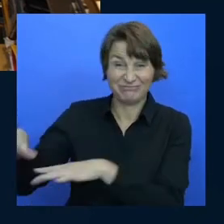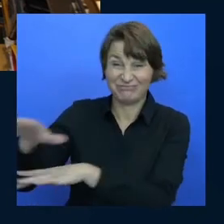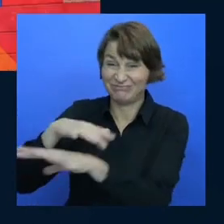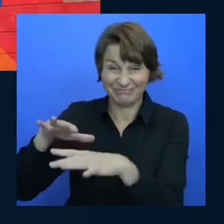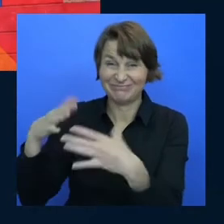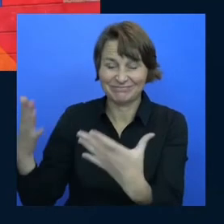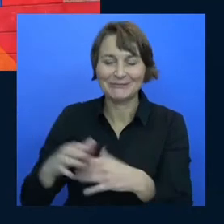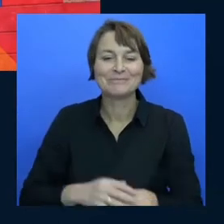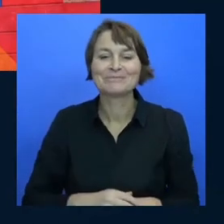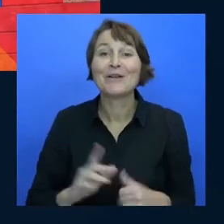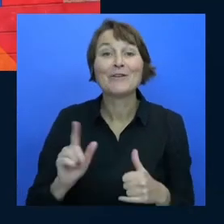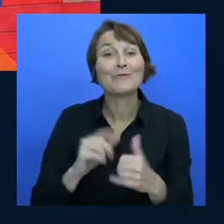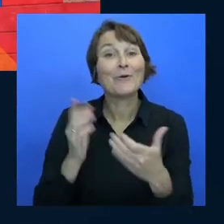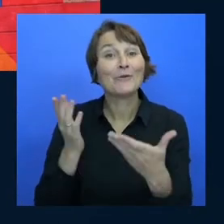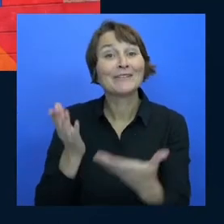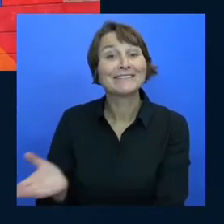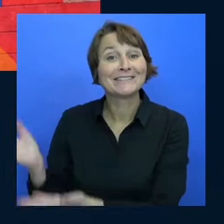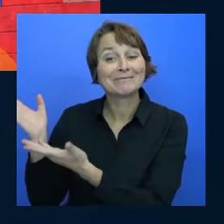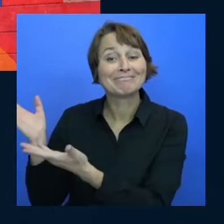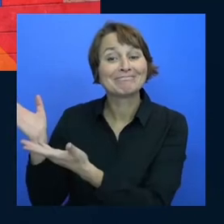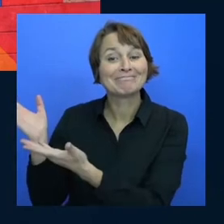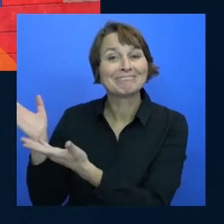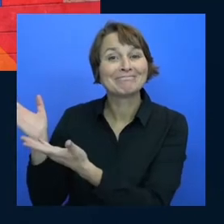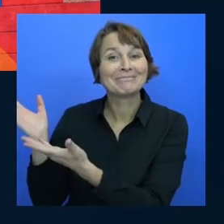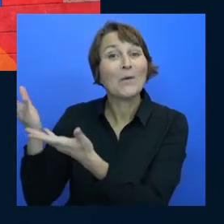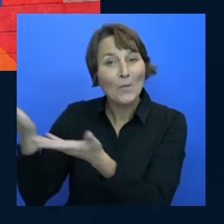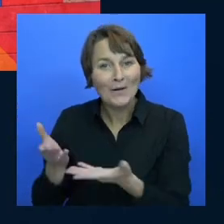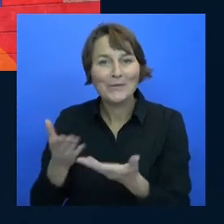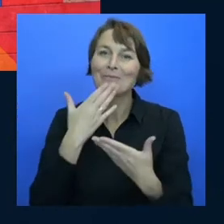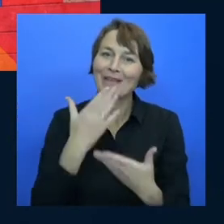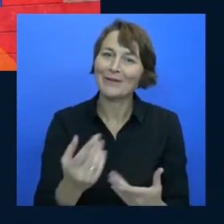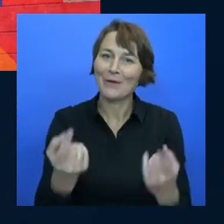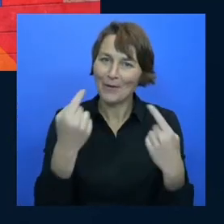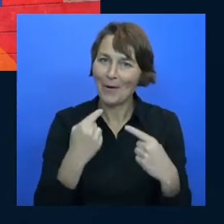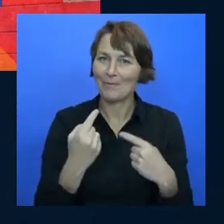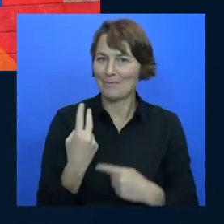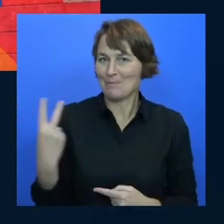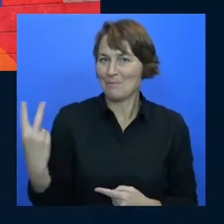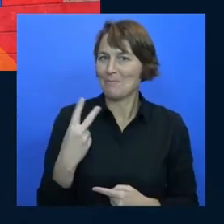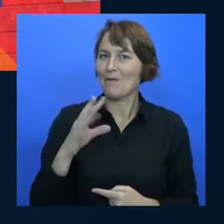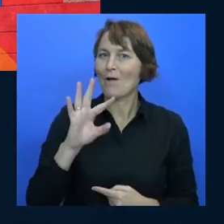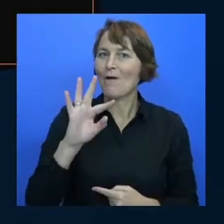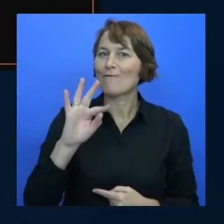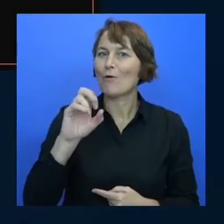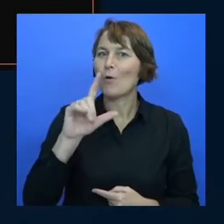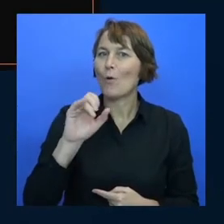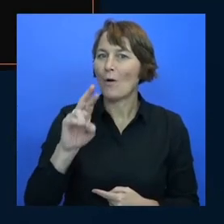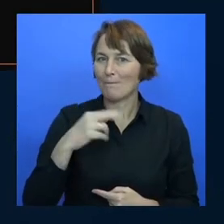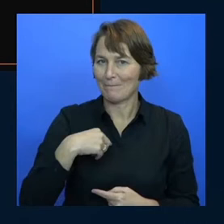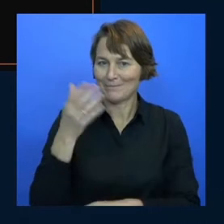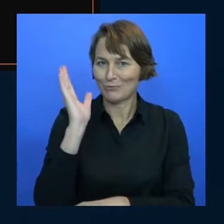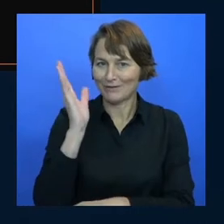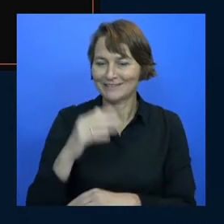slide welcome hello thank you for coming to my talk with floor I thought that this is a wonderful